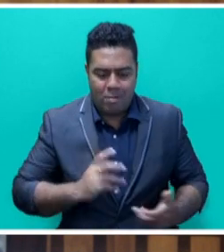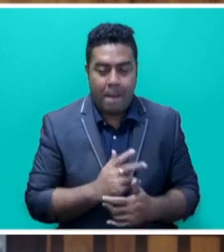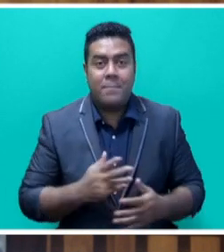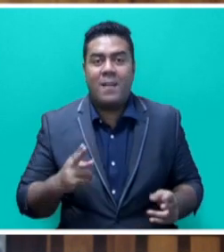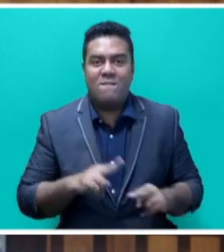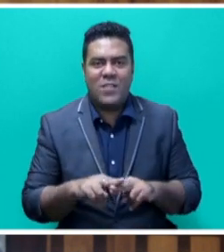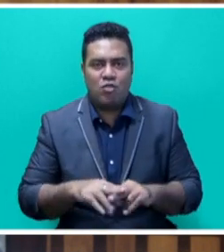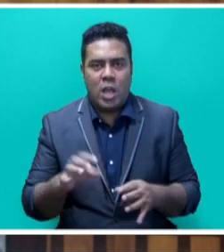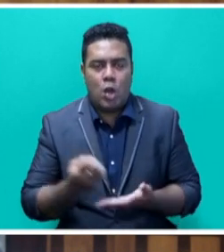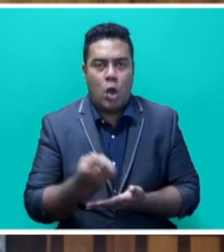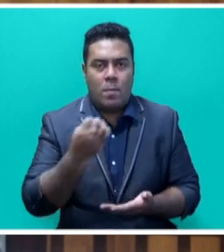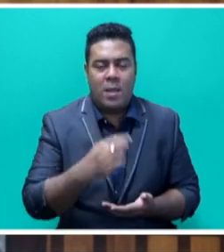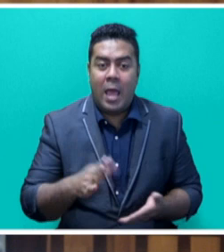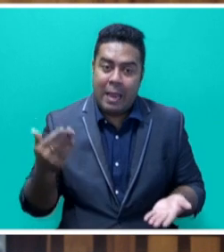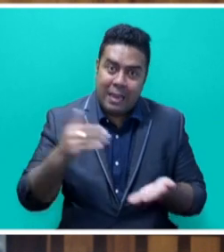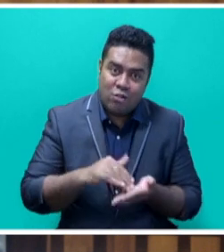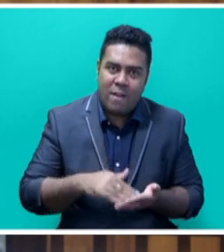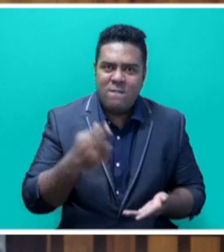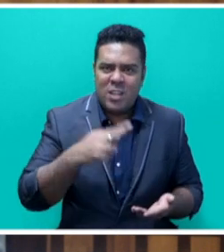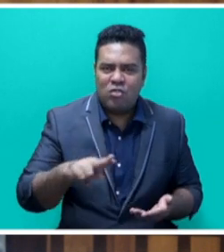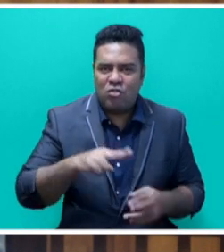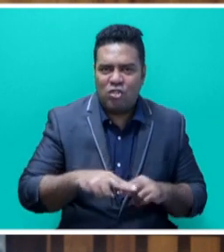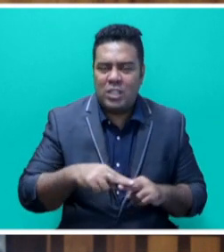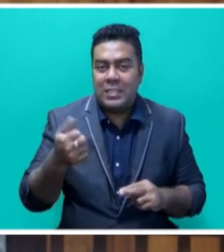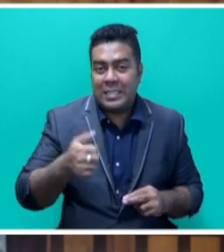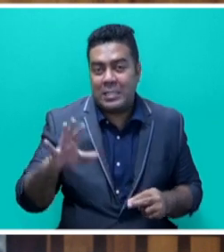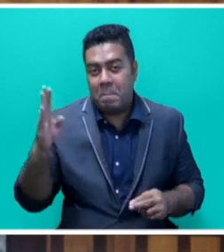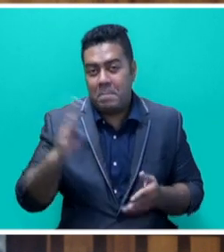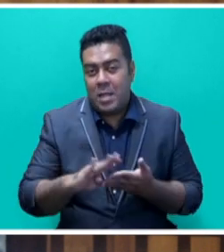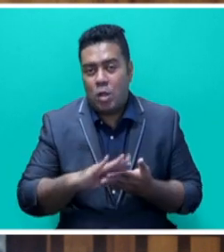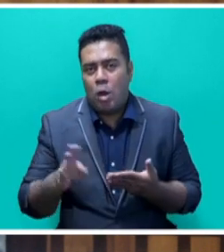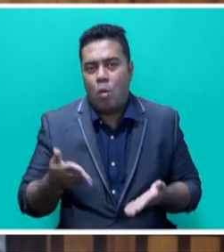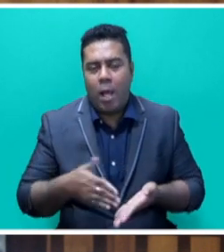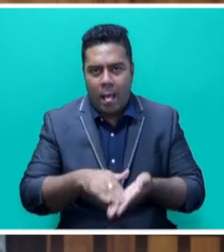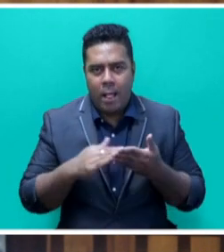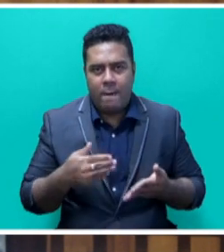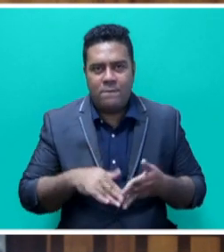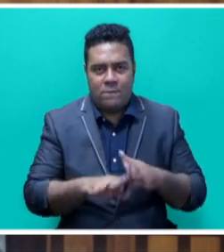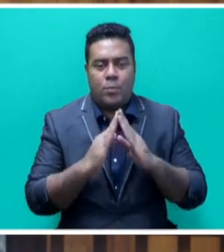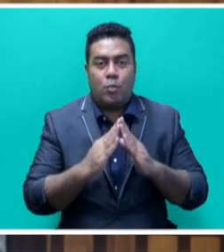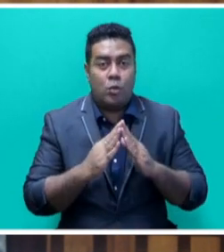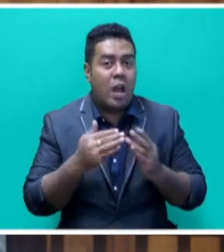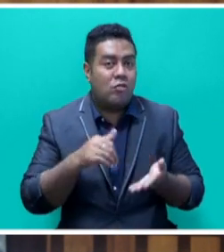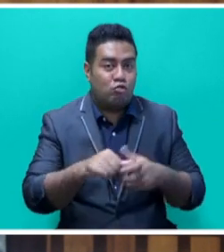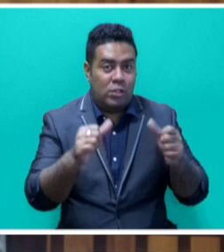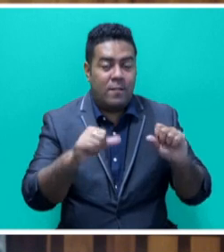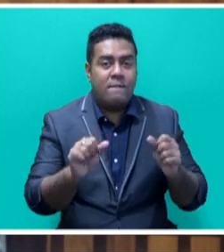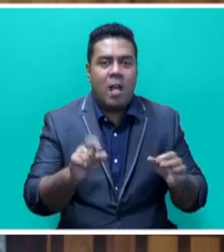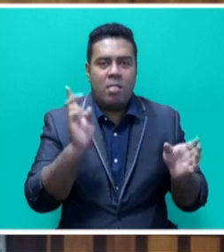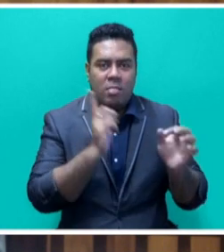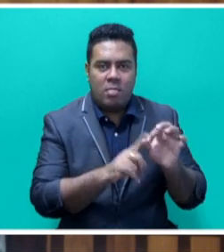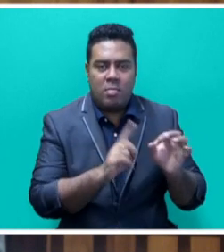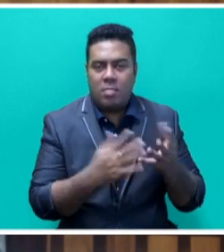An additional Fijian $6 billion is needed by 2030 to help Fiji achieve its NDC targets. Some critics